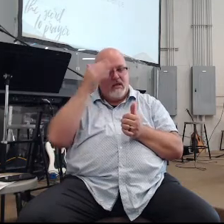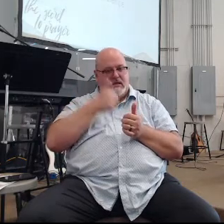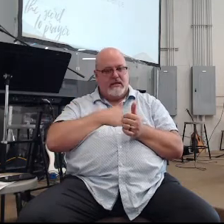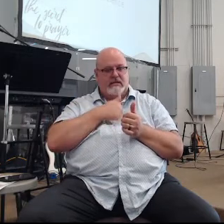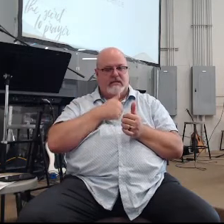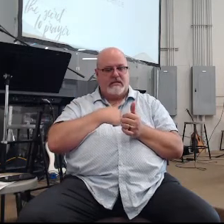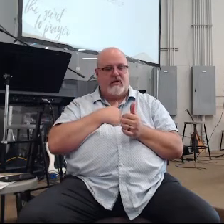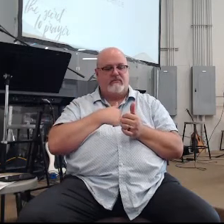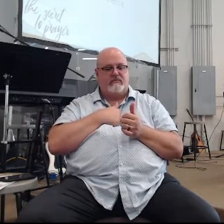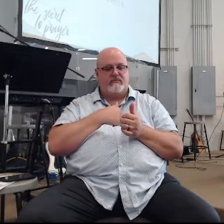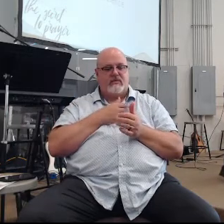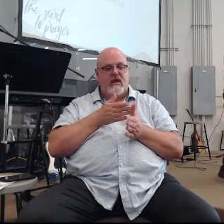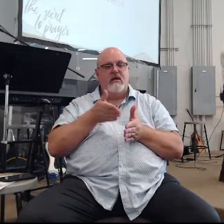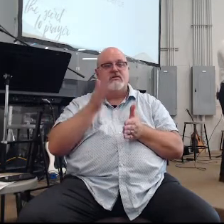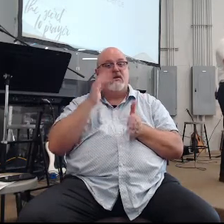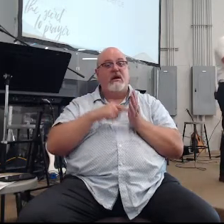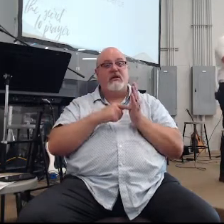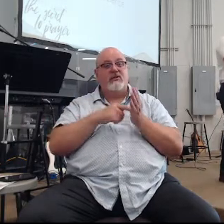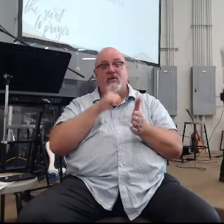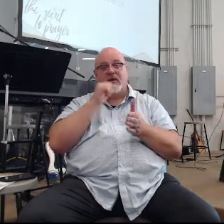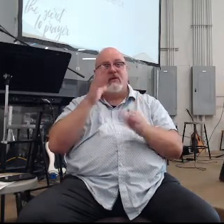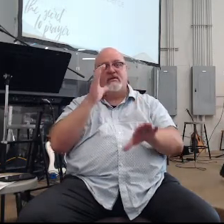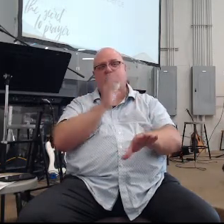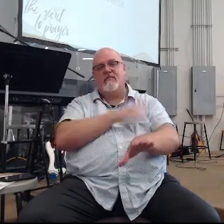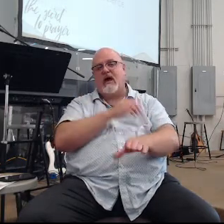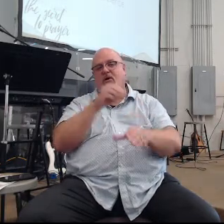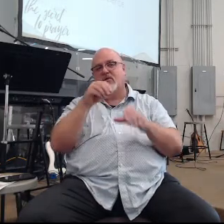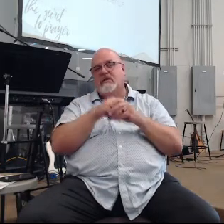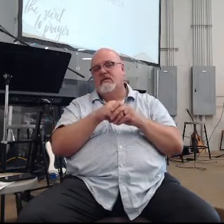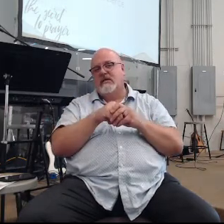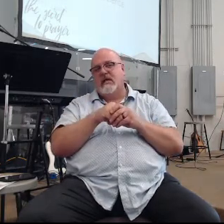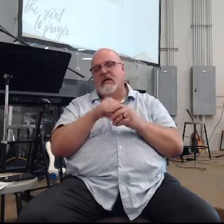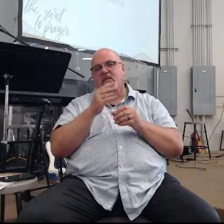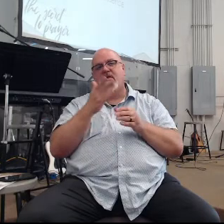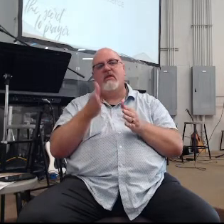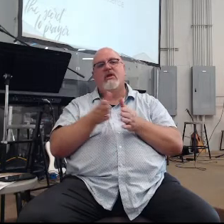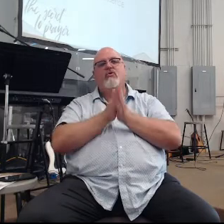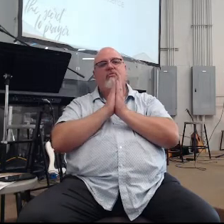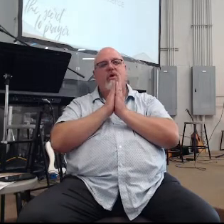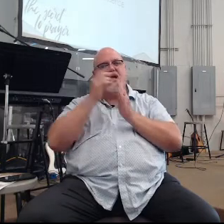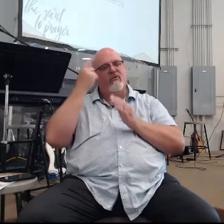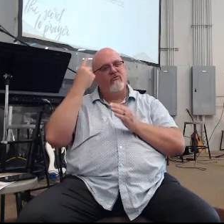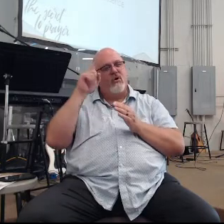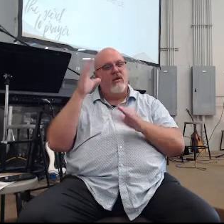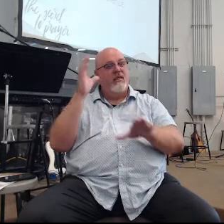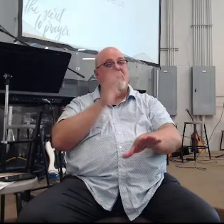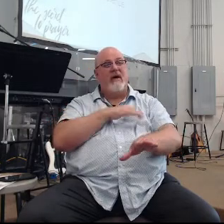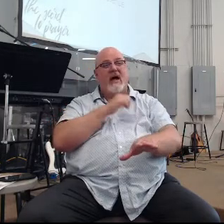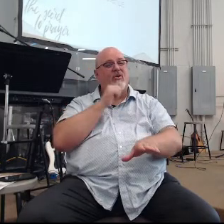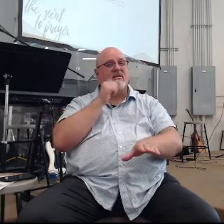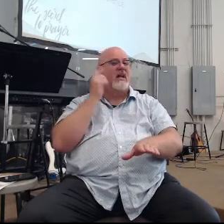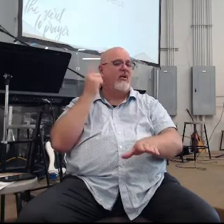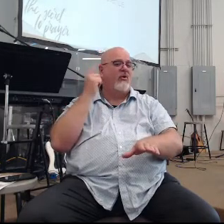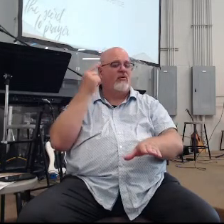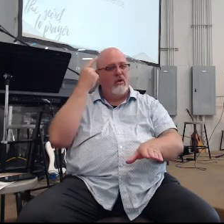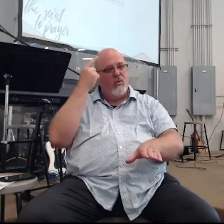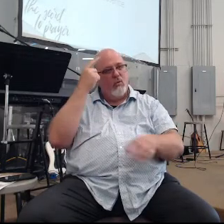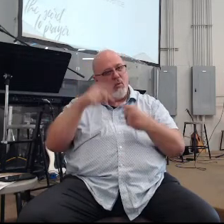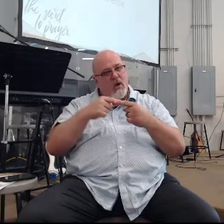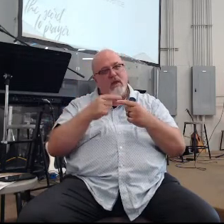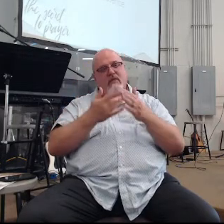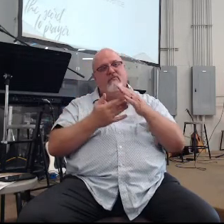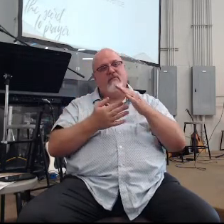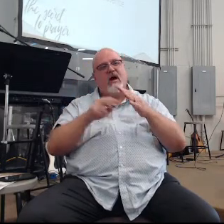and what God wants to show him is it's not just that the power is in the thing you're praying for the power isn't just when the fire falls